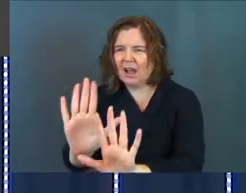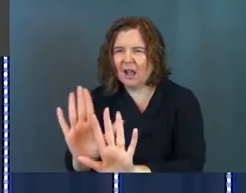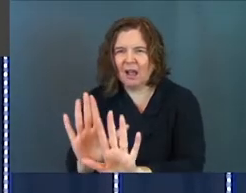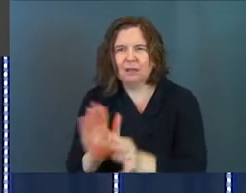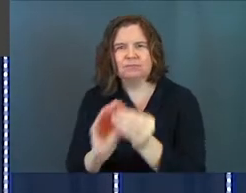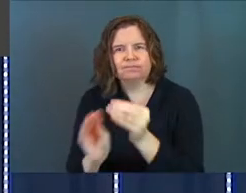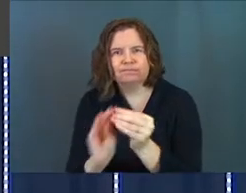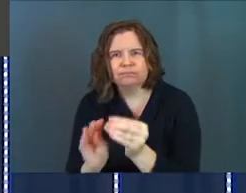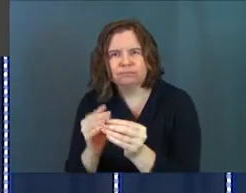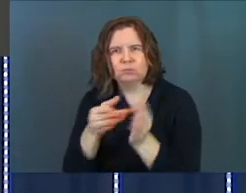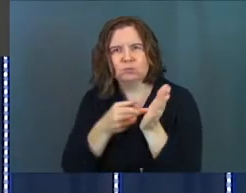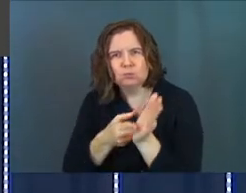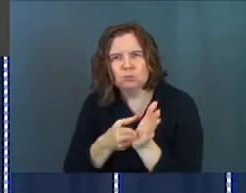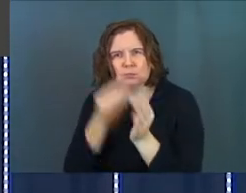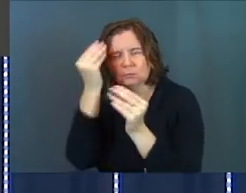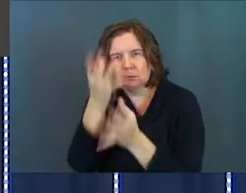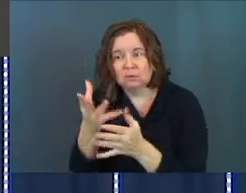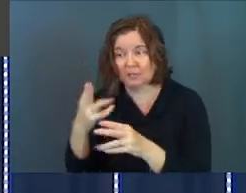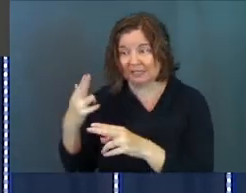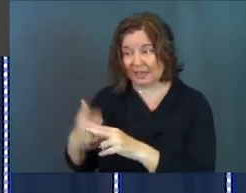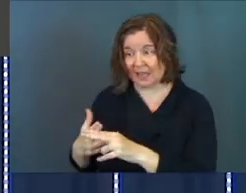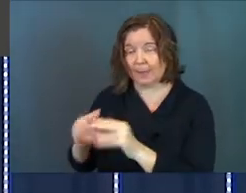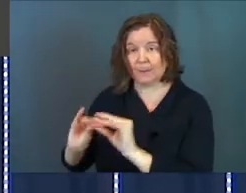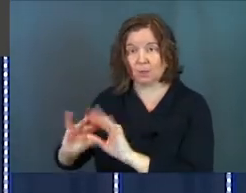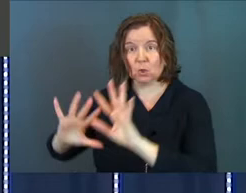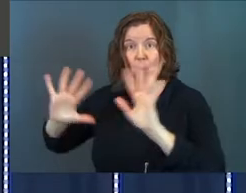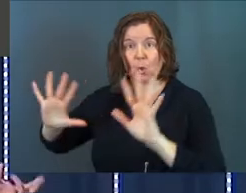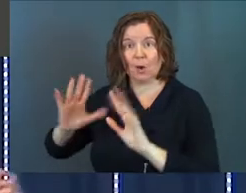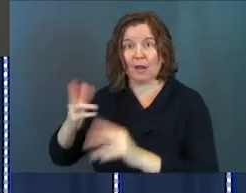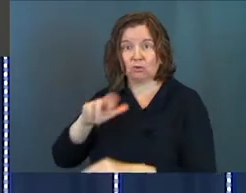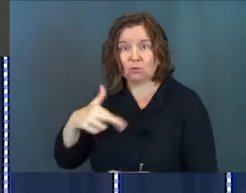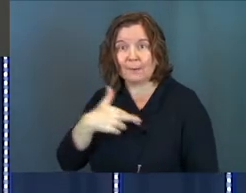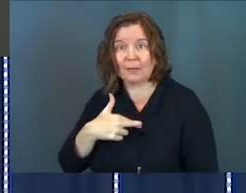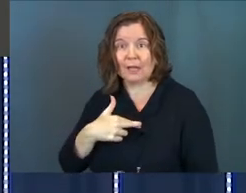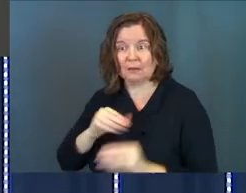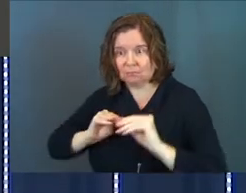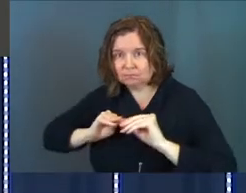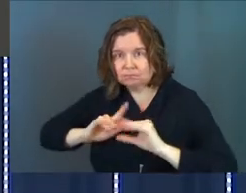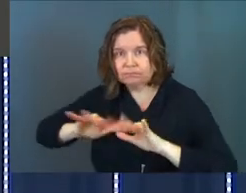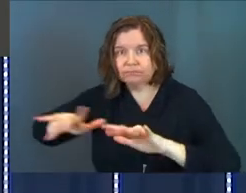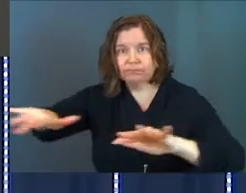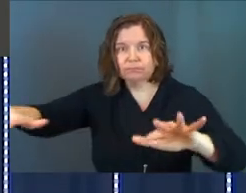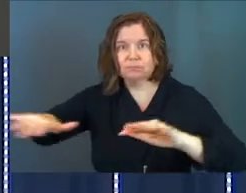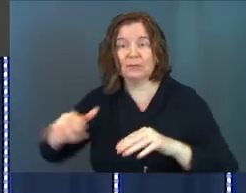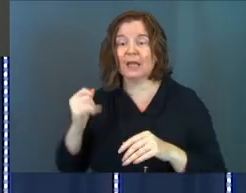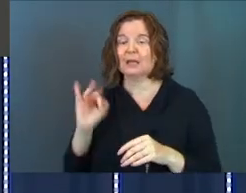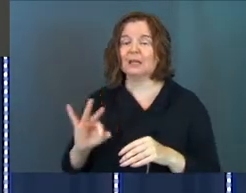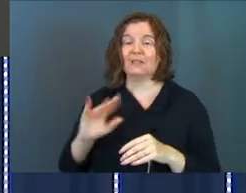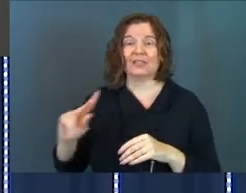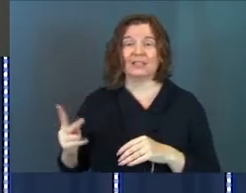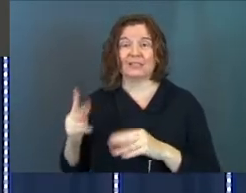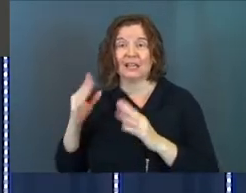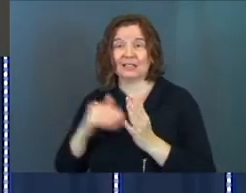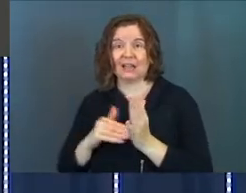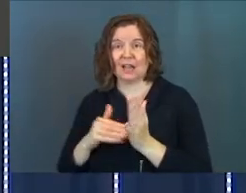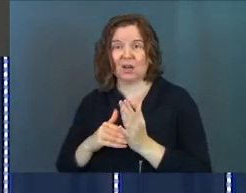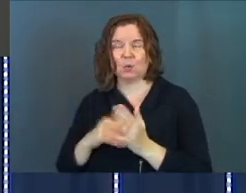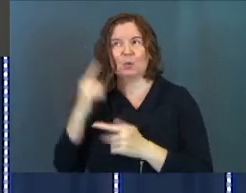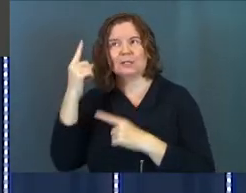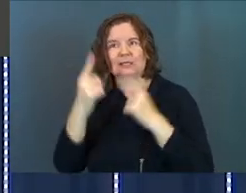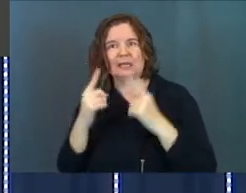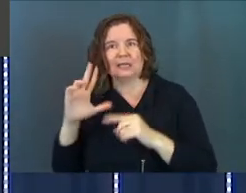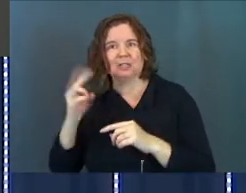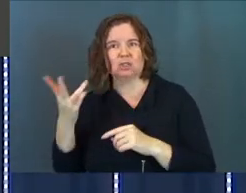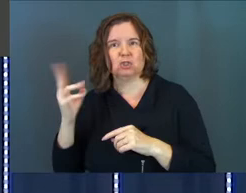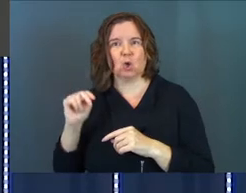it? Wouldn't you try to get his name and his glory and his reputation out there? And even if the second doctor was considering